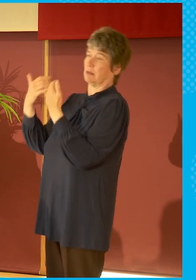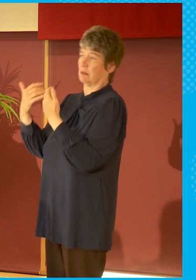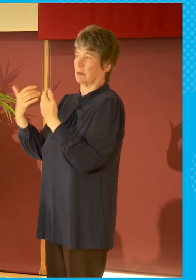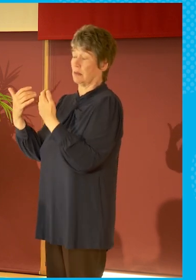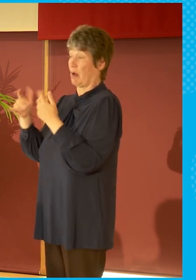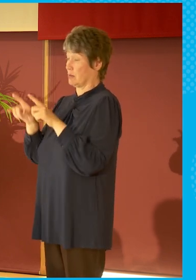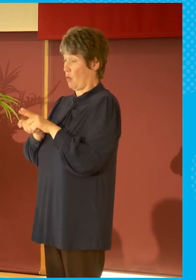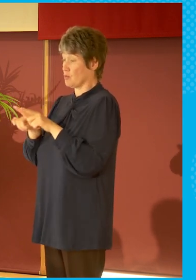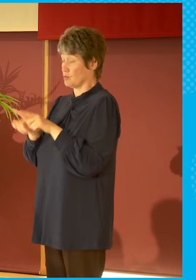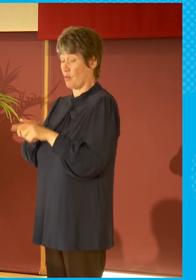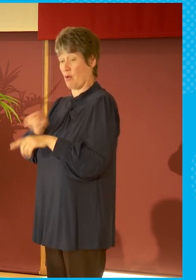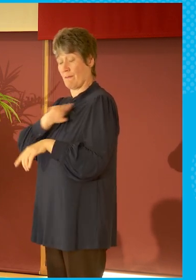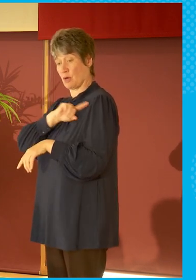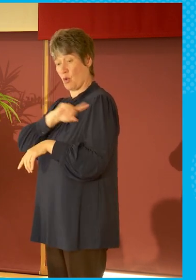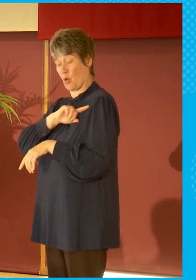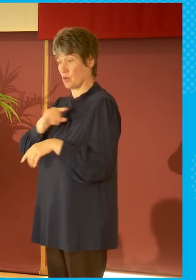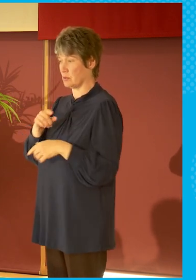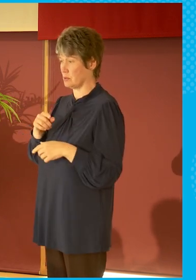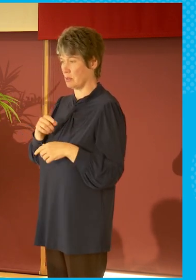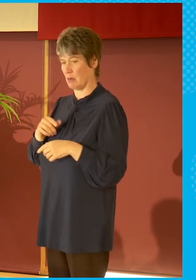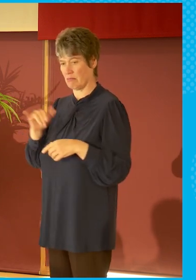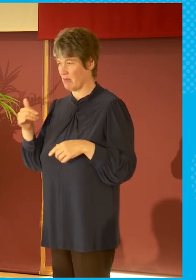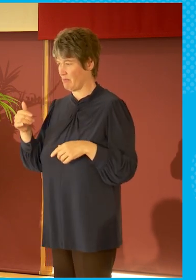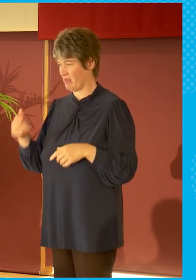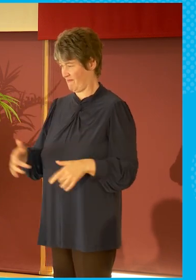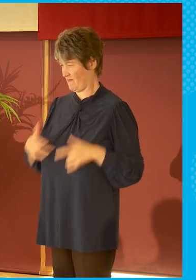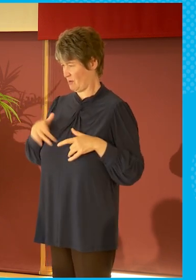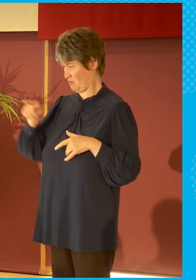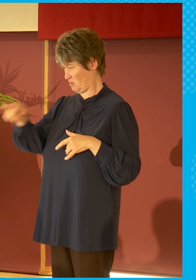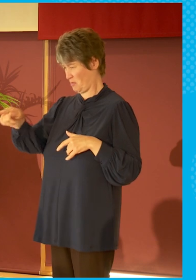because sources are not trusted.